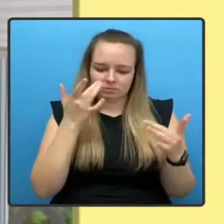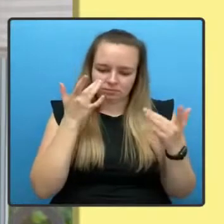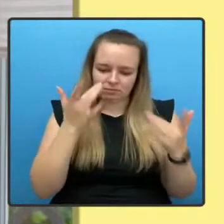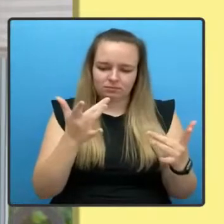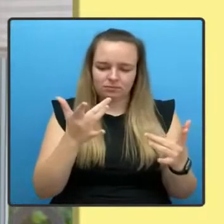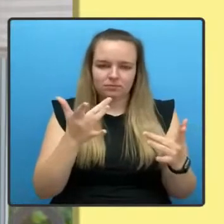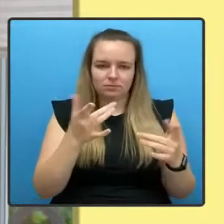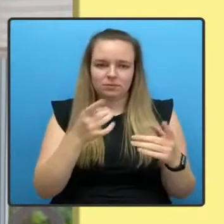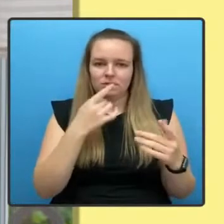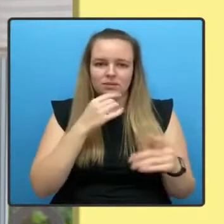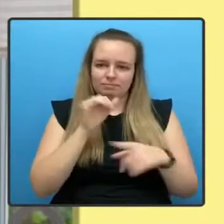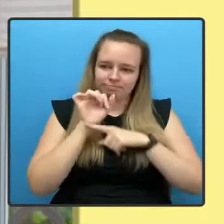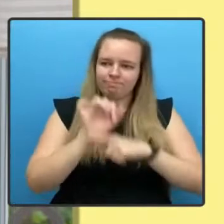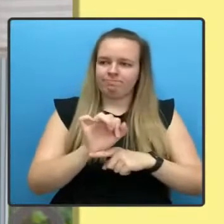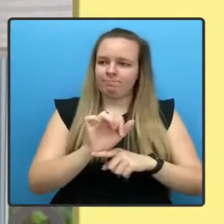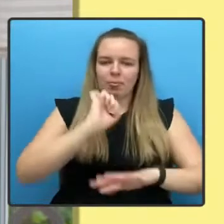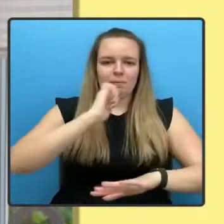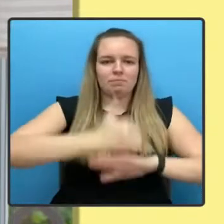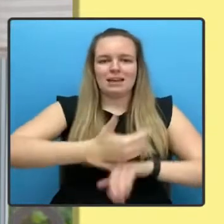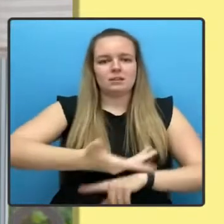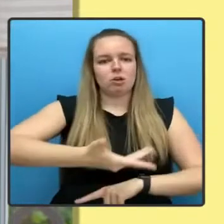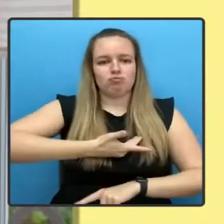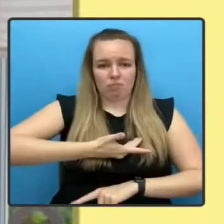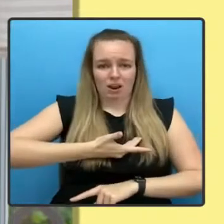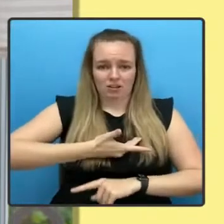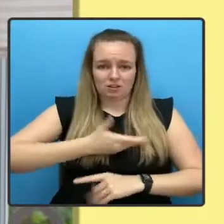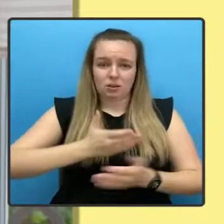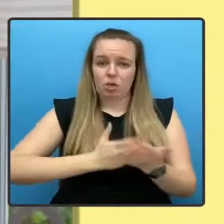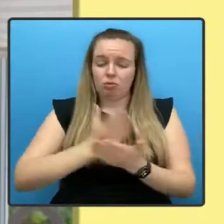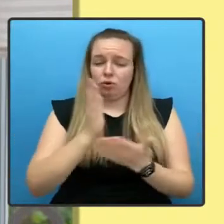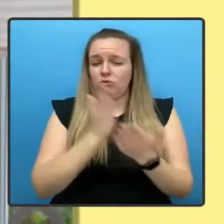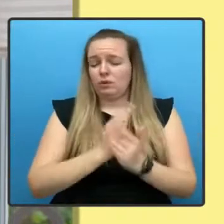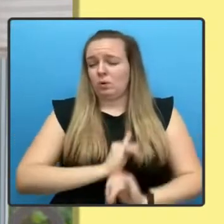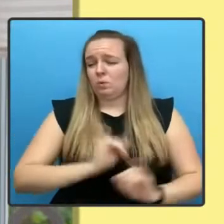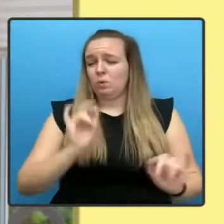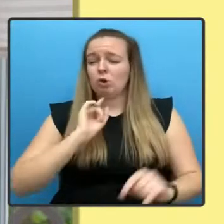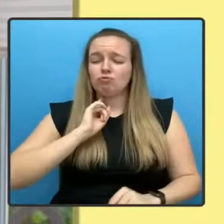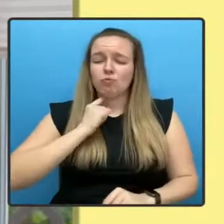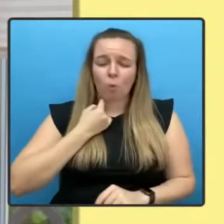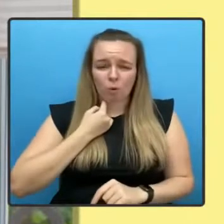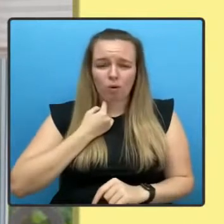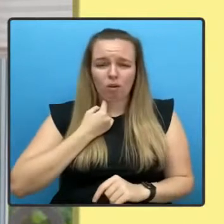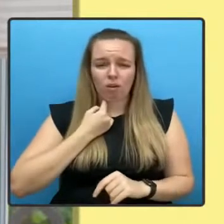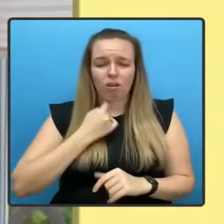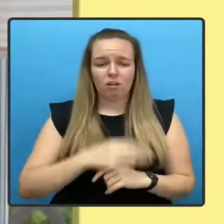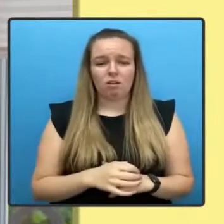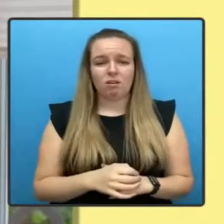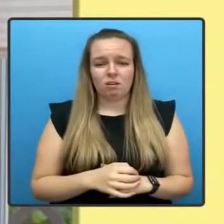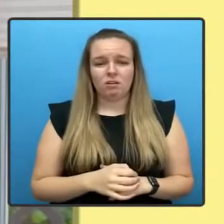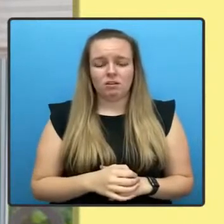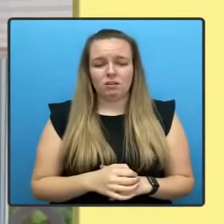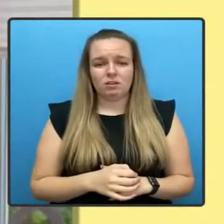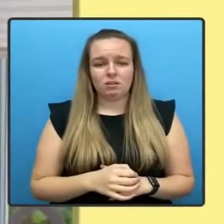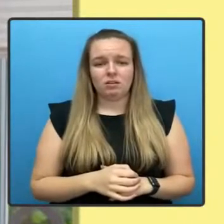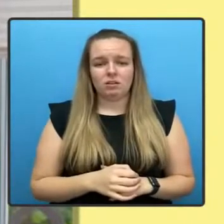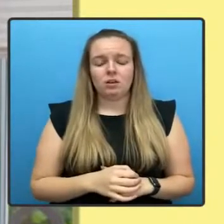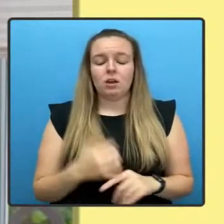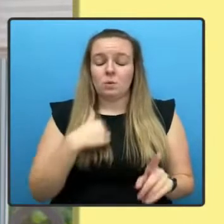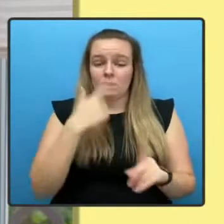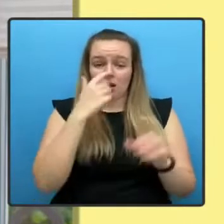in the face of a truly barbaric regime. We can only imagine the courage that takes.